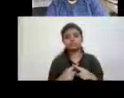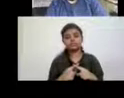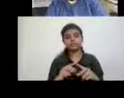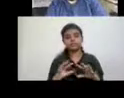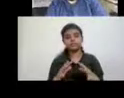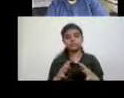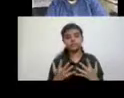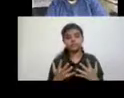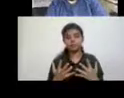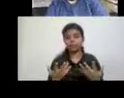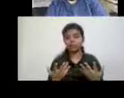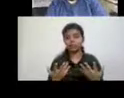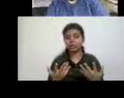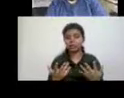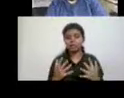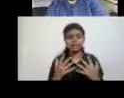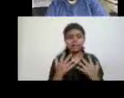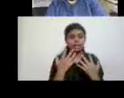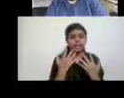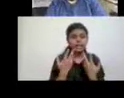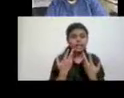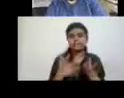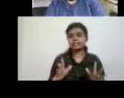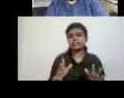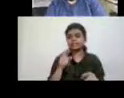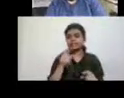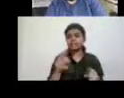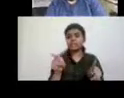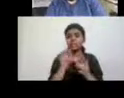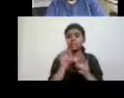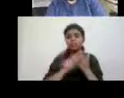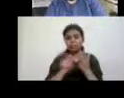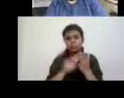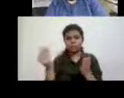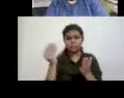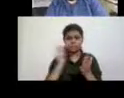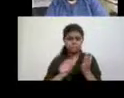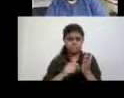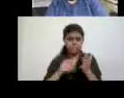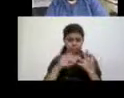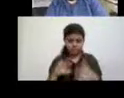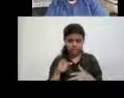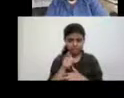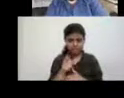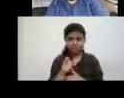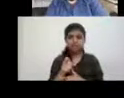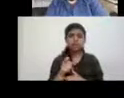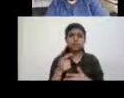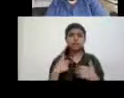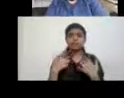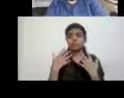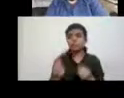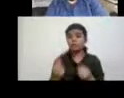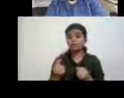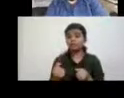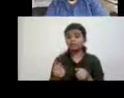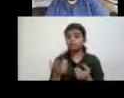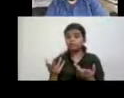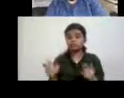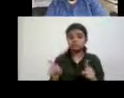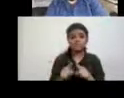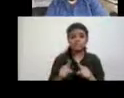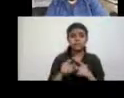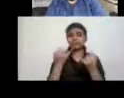the grotesque, uh, but they certainly weren't written by people with disabilities and they, and, and, and they weren't part of a kind of